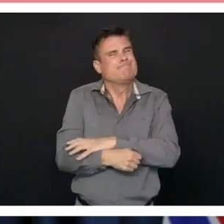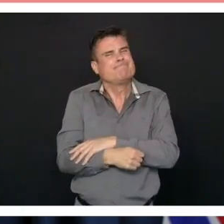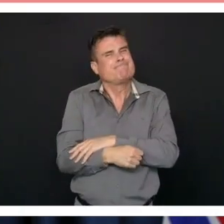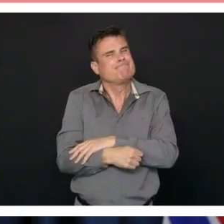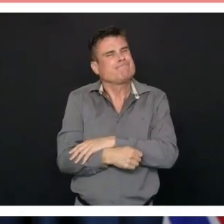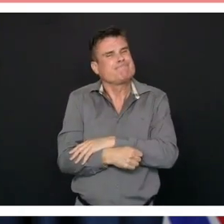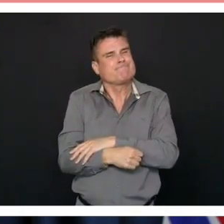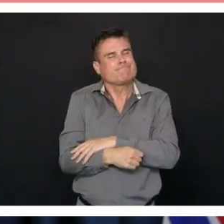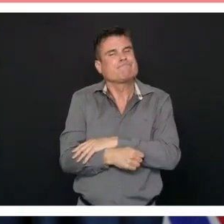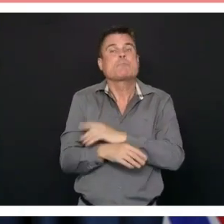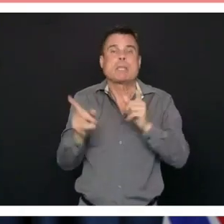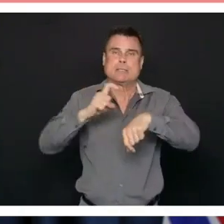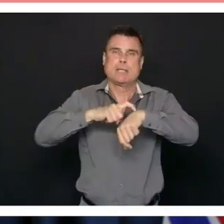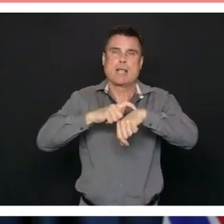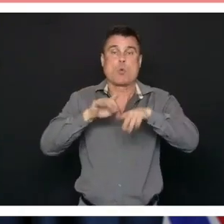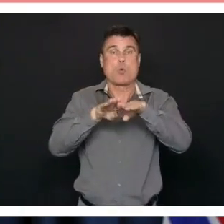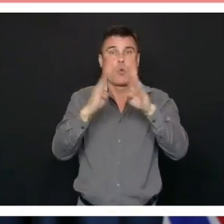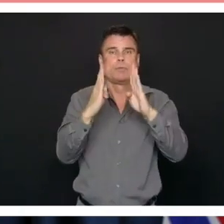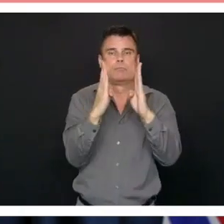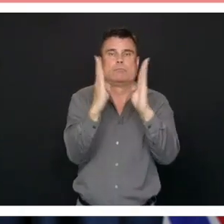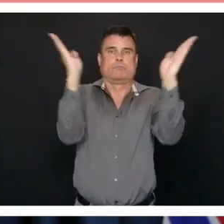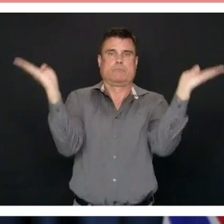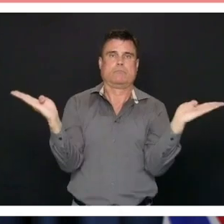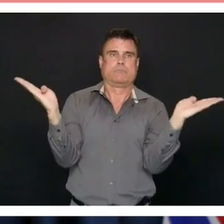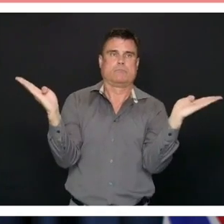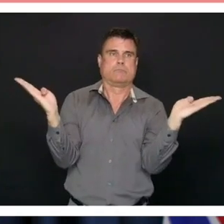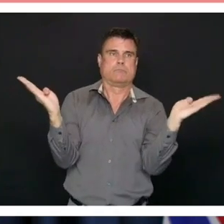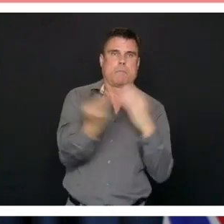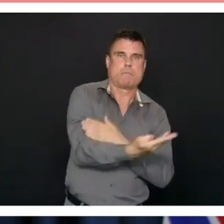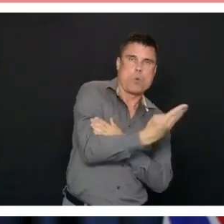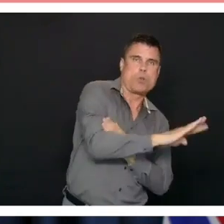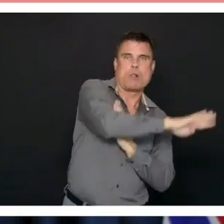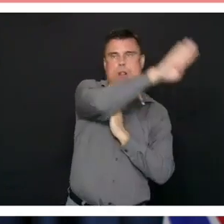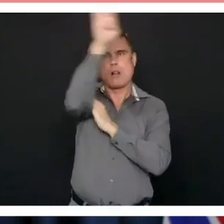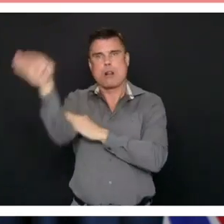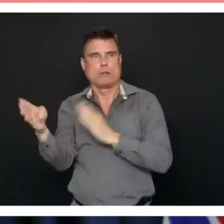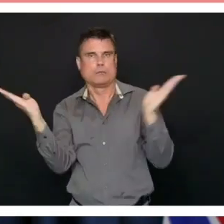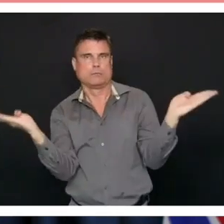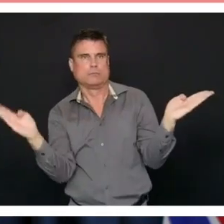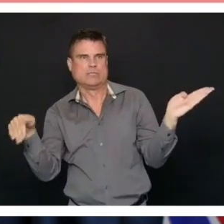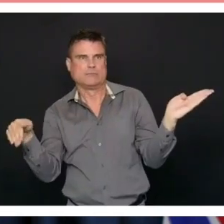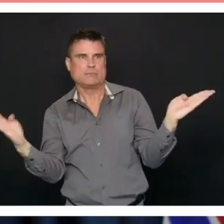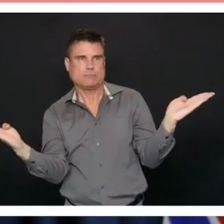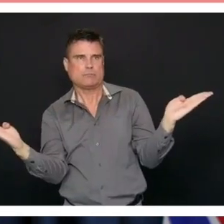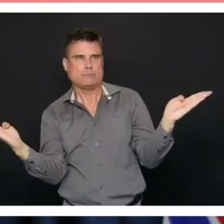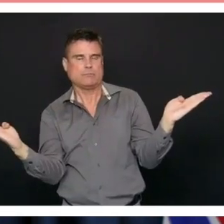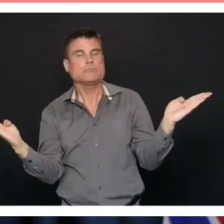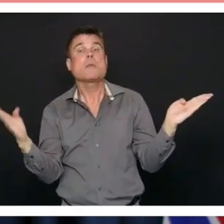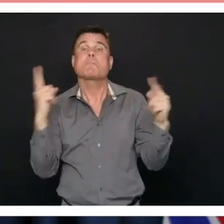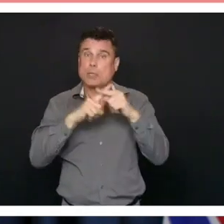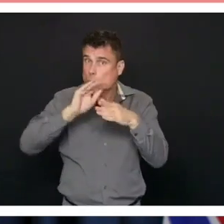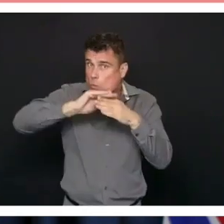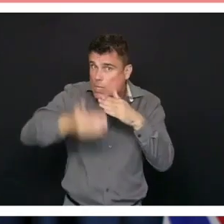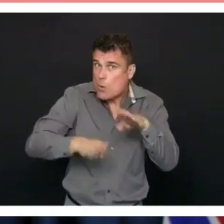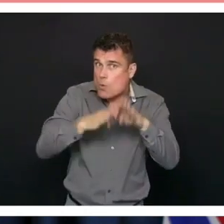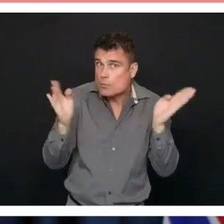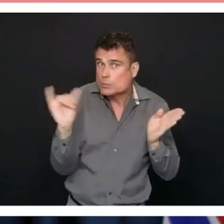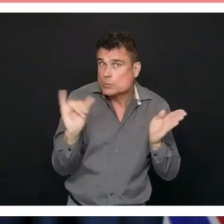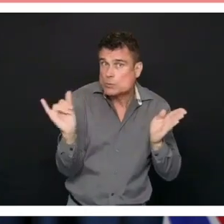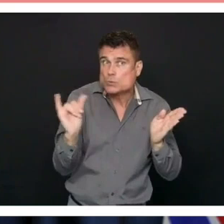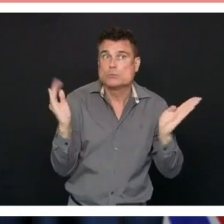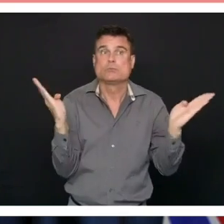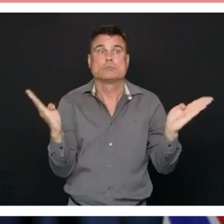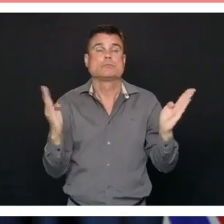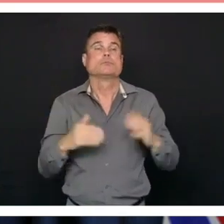for surgeries and then to look weekend surgeries so we can increase our capacity this is how we can increase the number of surgeries